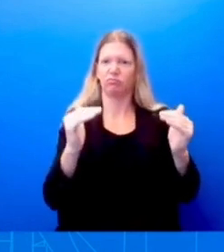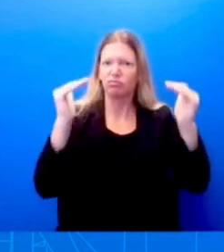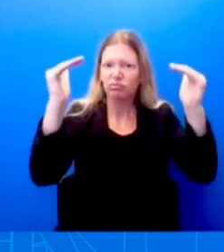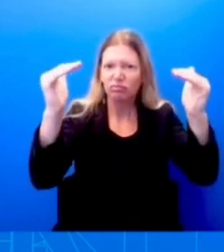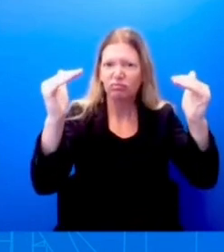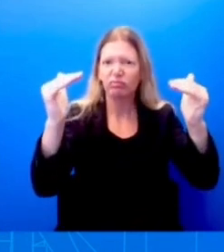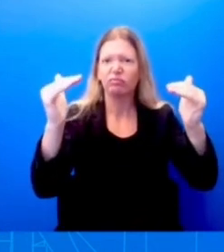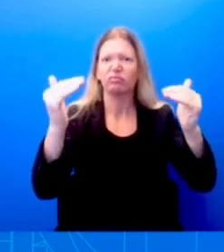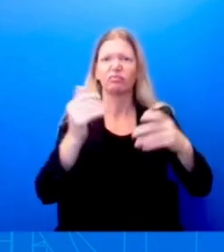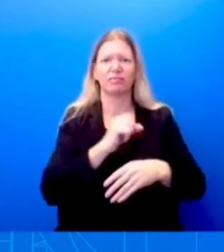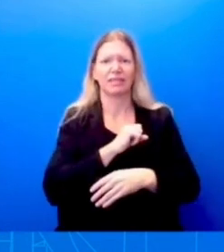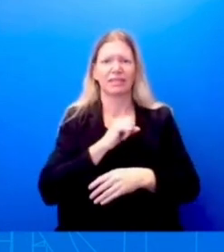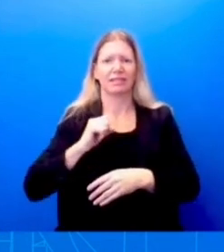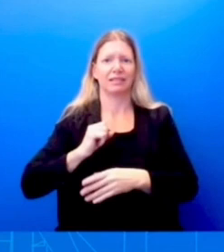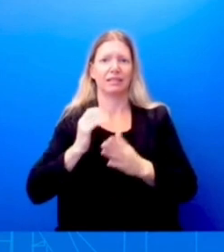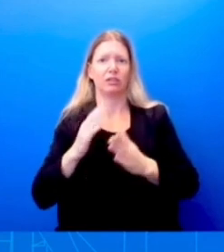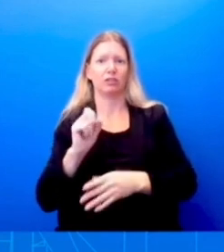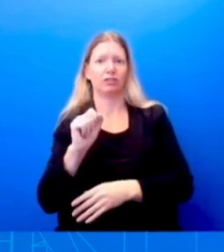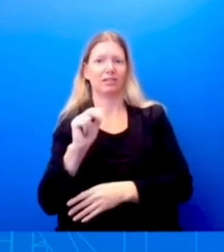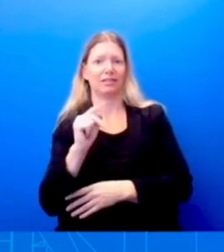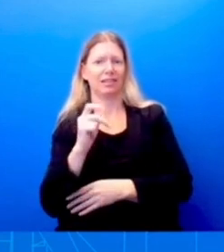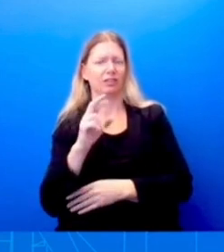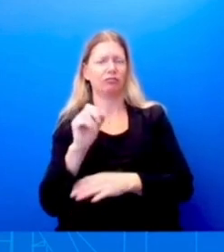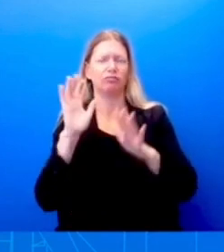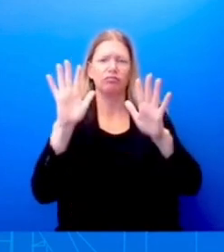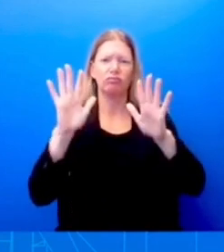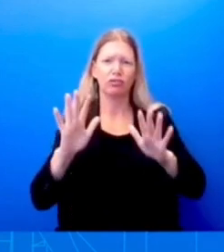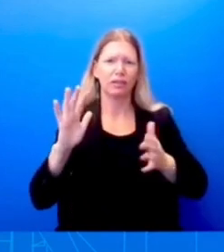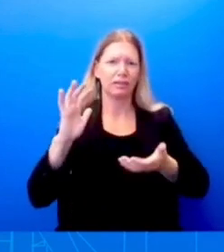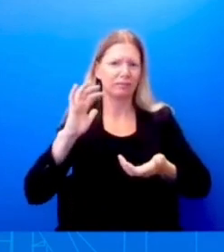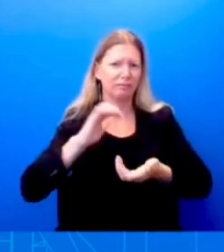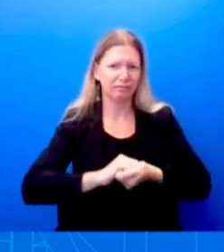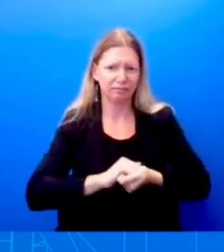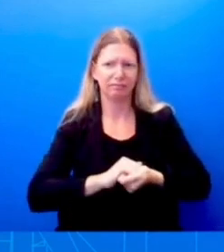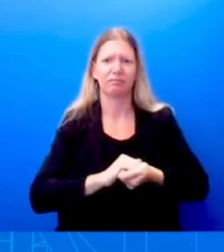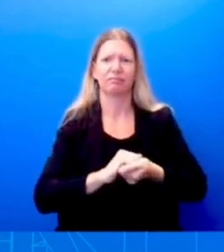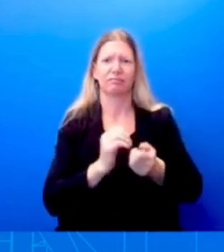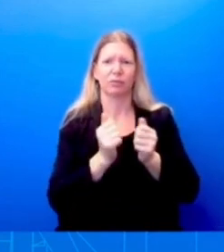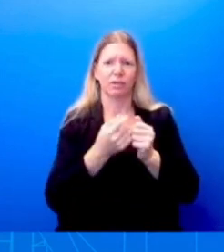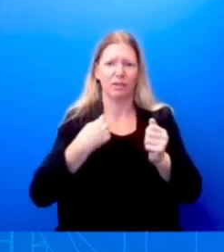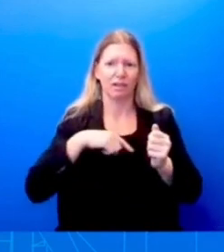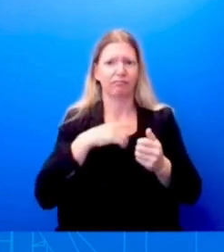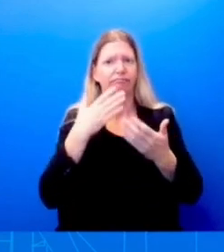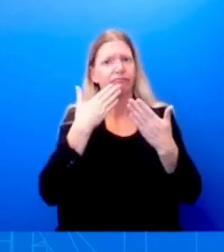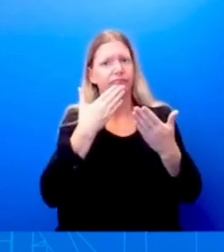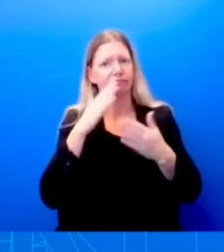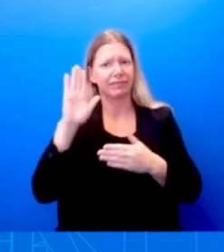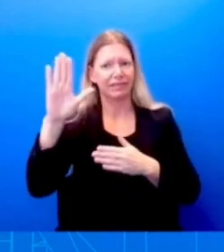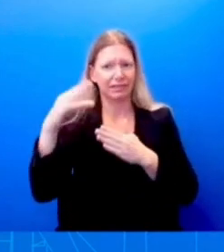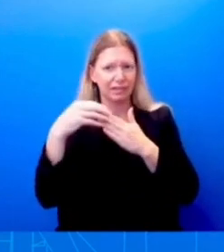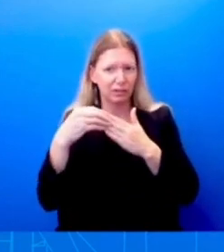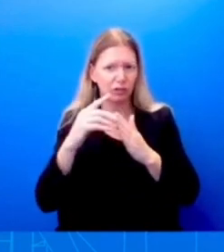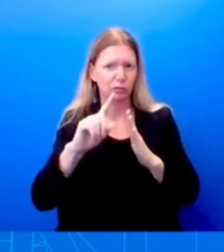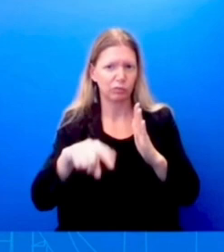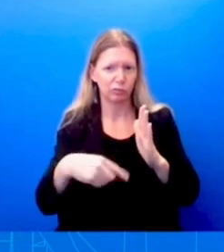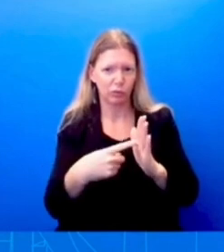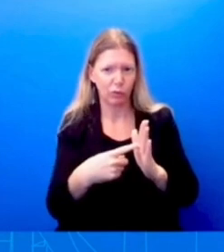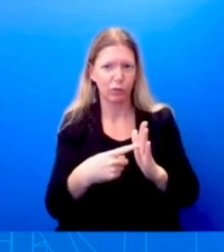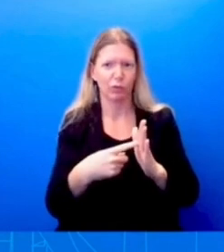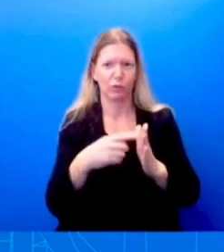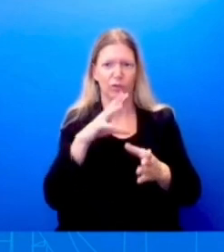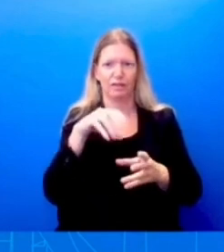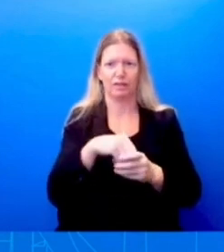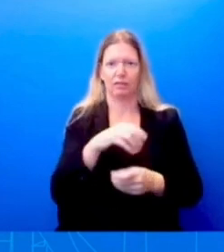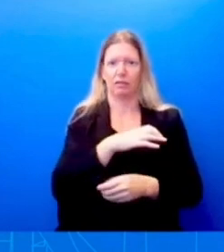partner and we really appreciate, uh, the efforts, uh, that, uh, his leadership, I should say in Congress and making that happen. And so look,